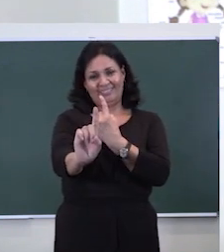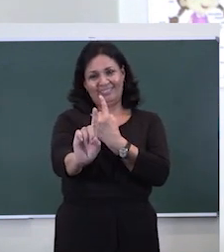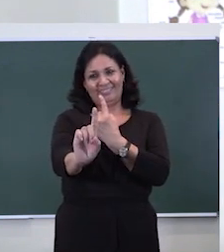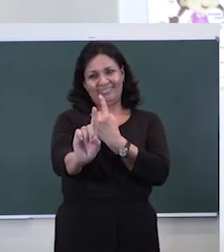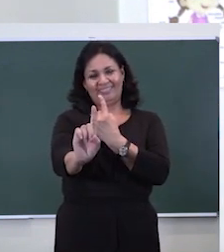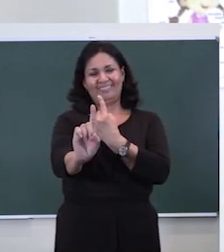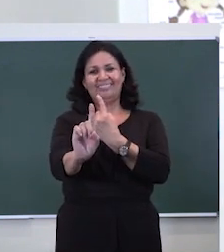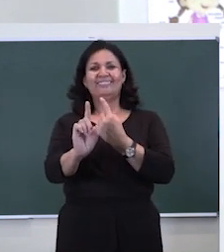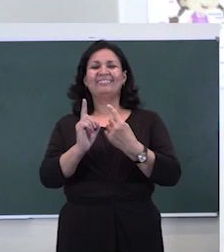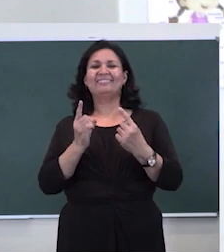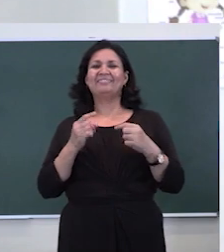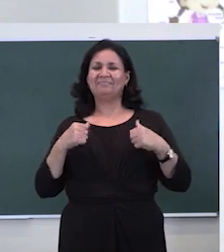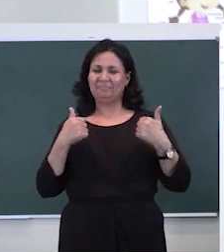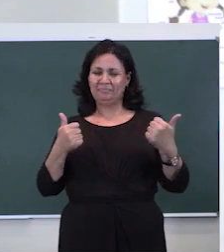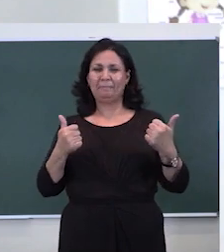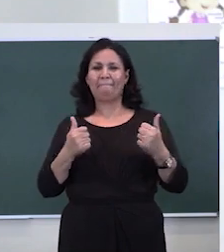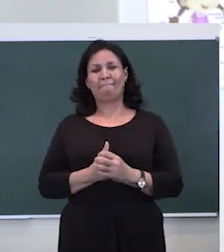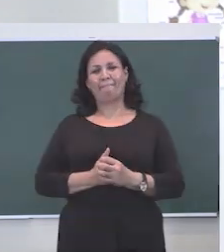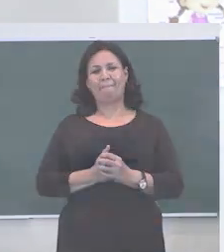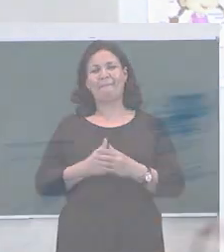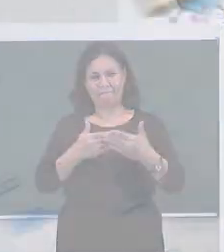Wonderful. Now we can begin.